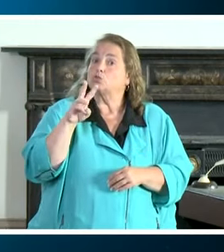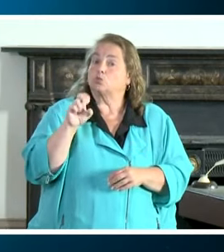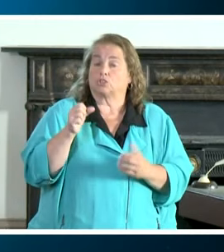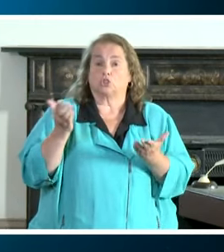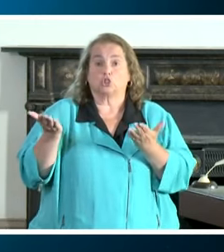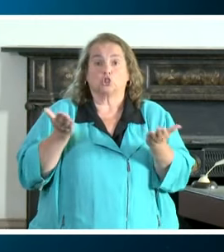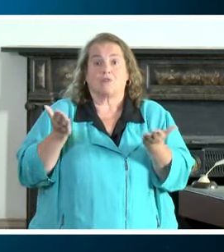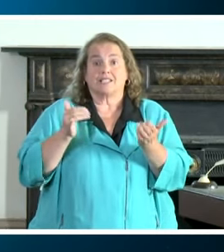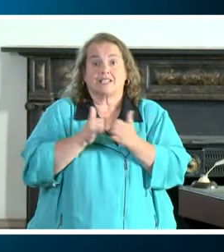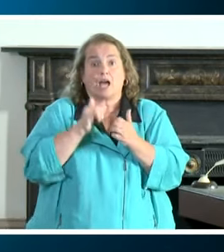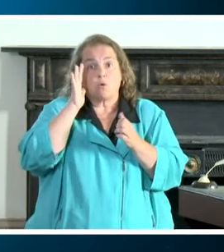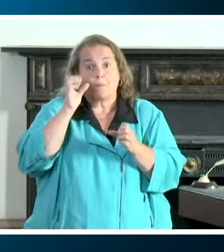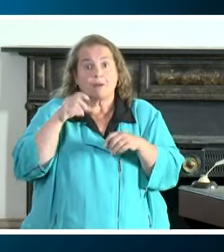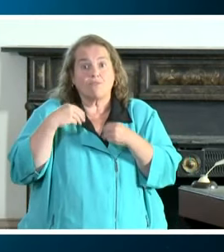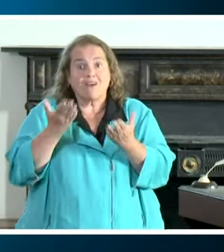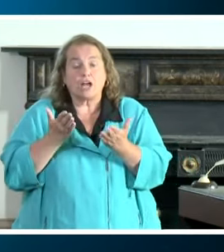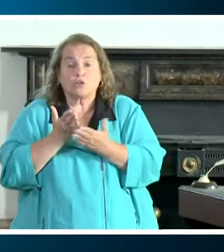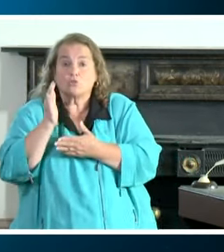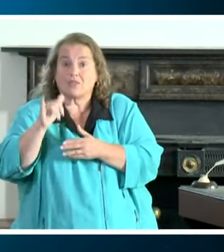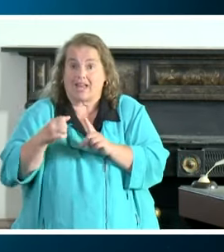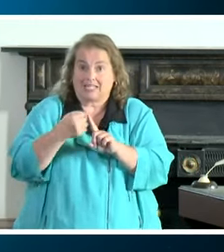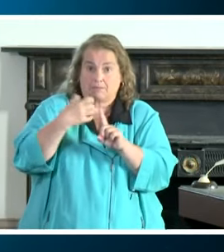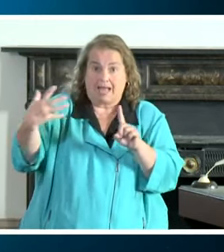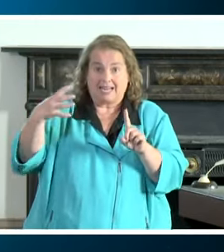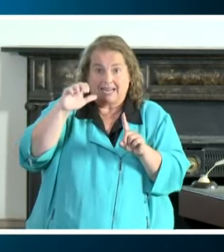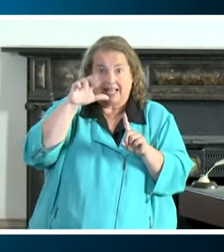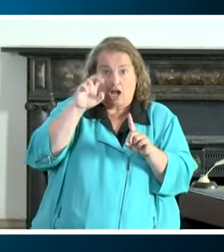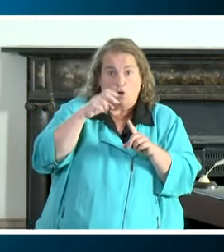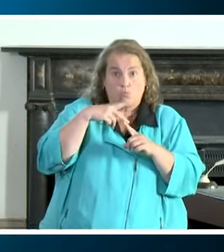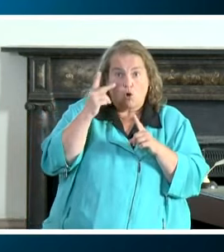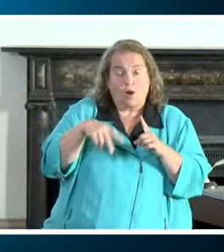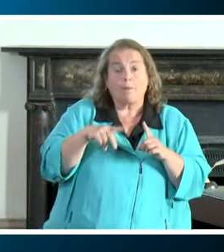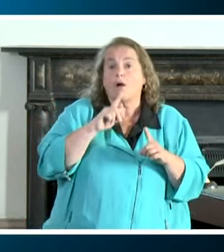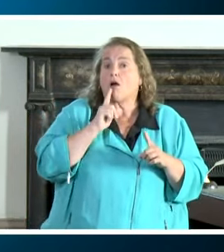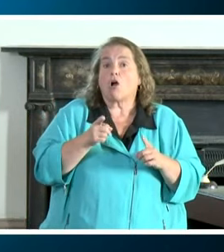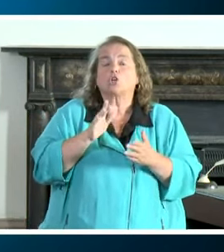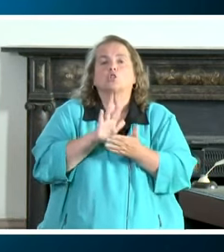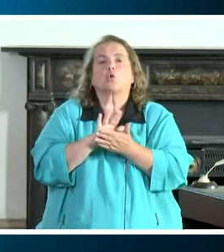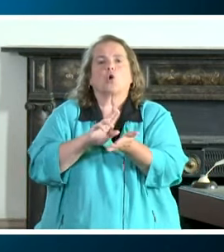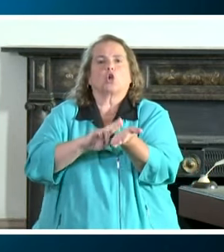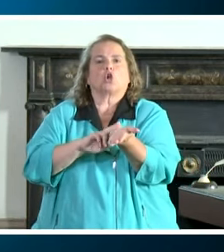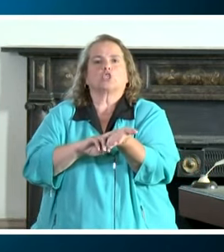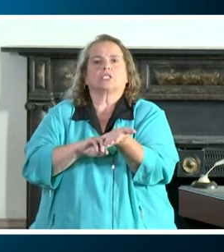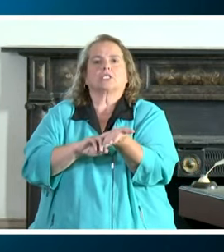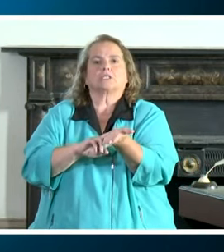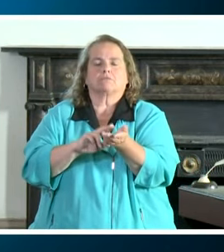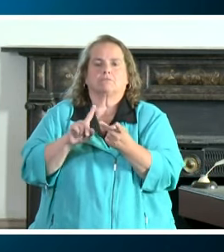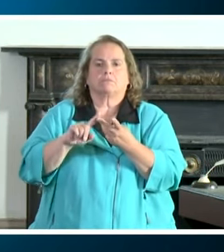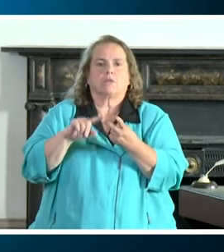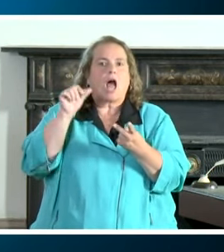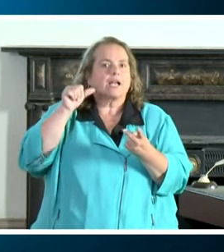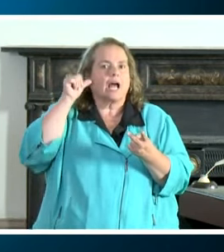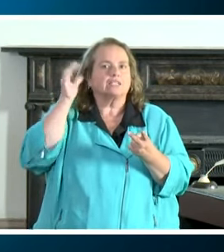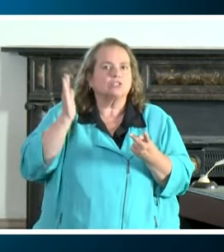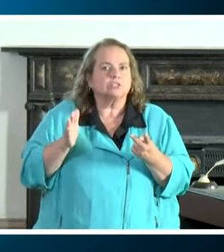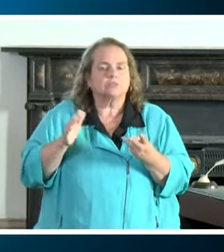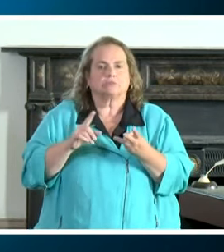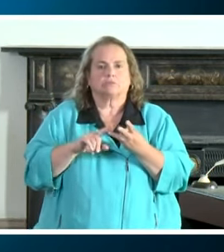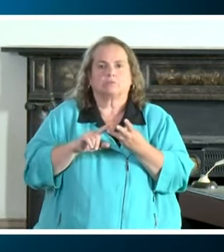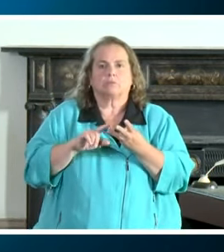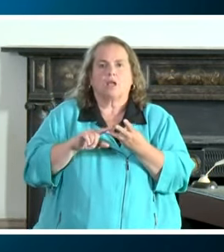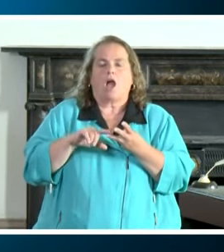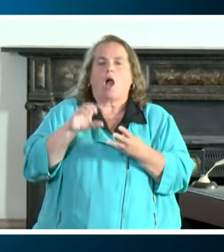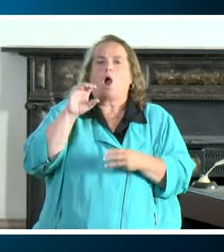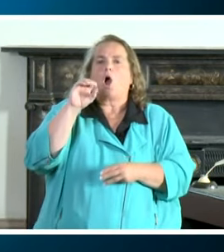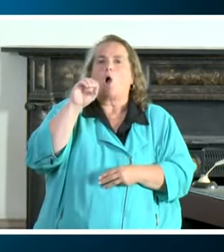that will be provided through this expanded care program are school nurses, audiologists, occupational